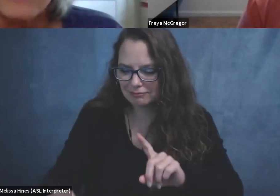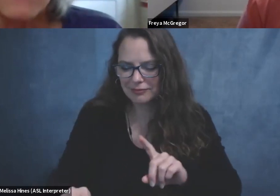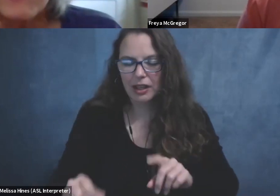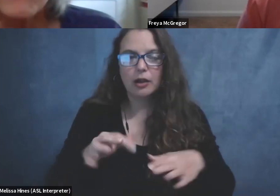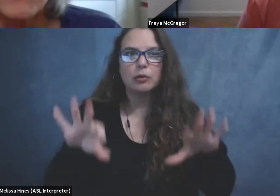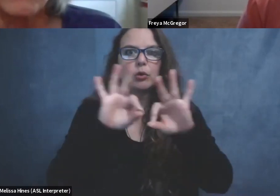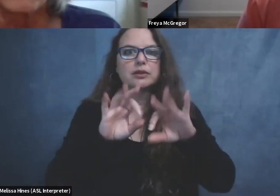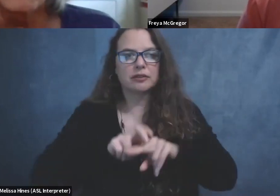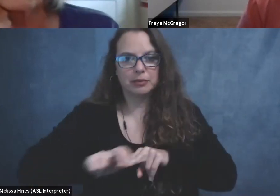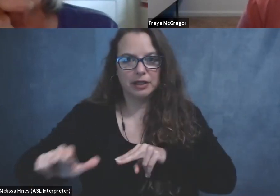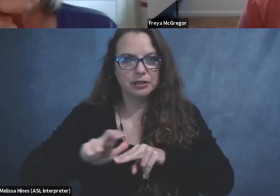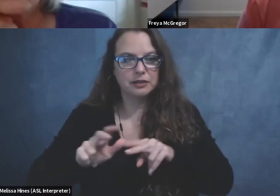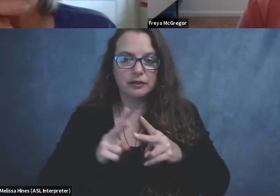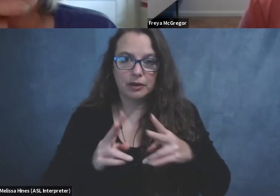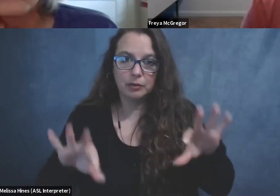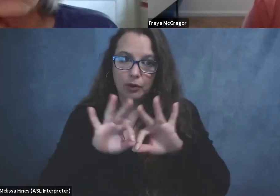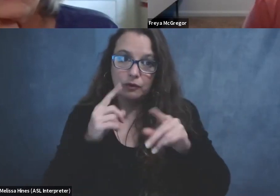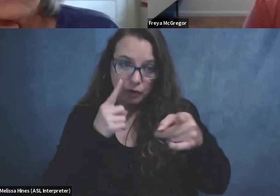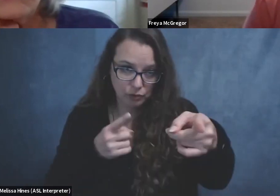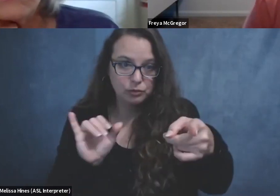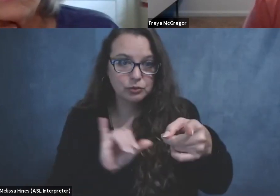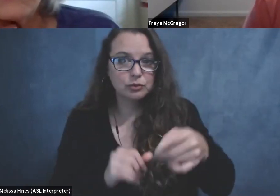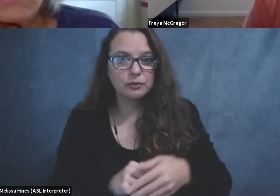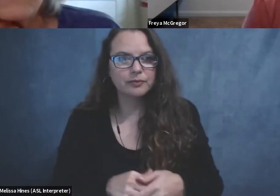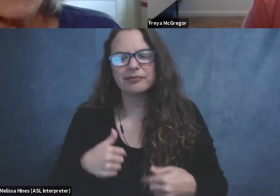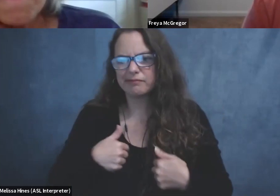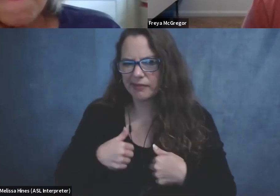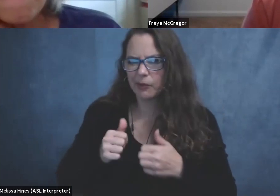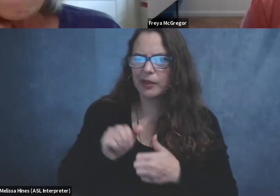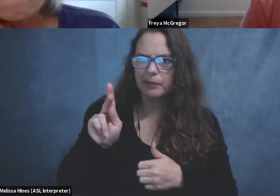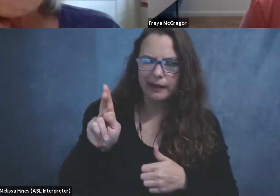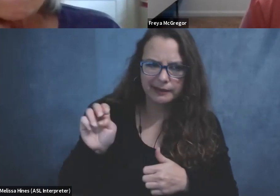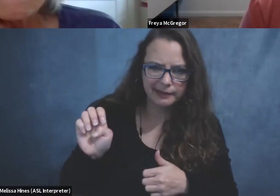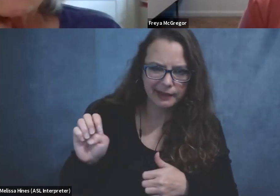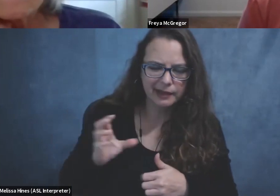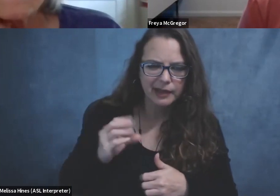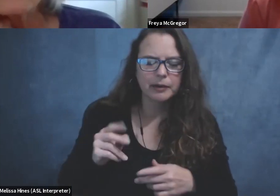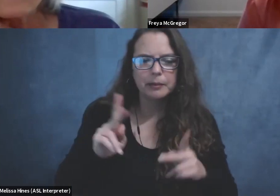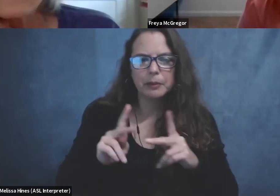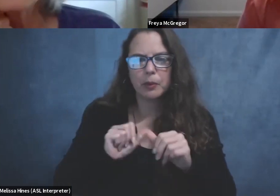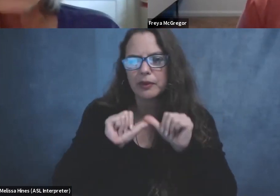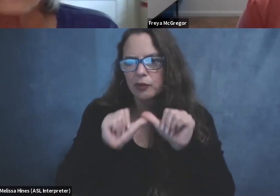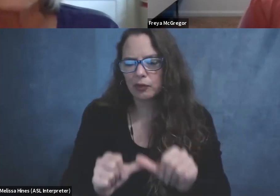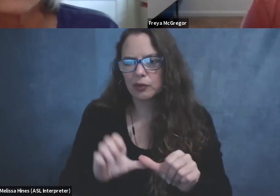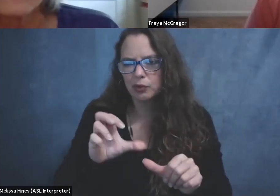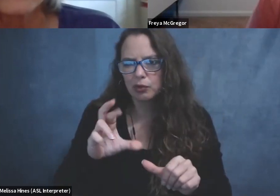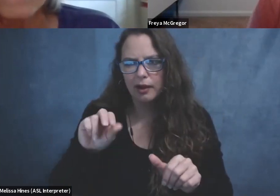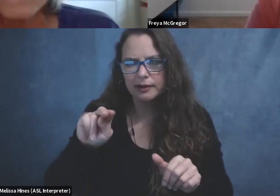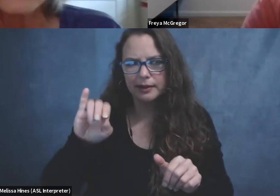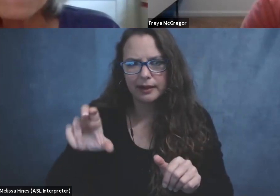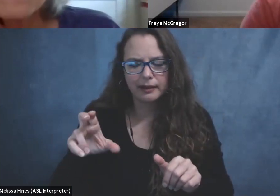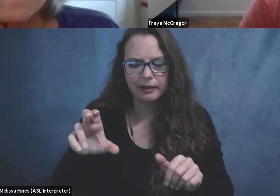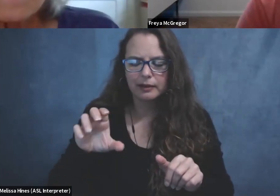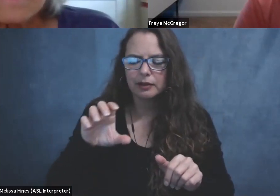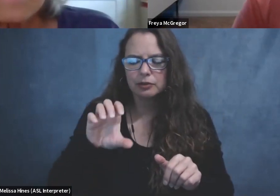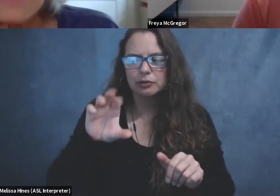right? Freya, like for you too. Yeah. For me with my knee and folks with chronic pain or chronic fatigue or people who just want to have a